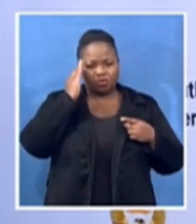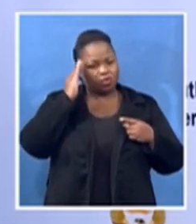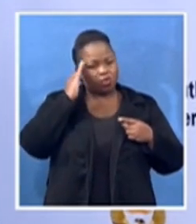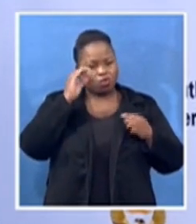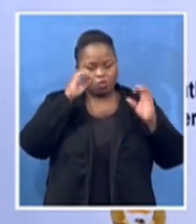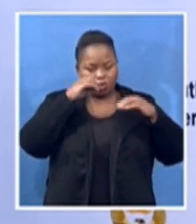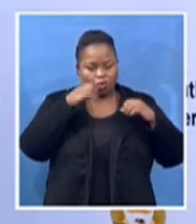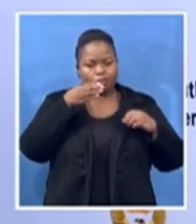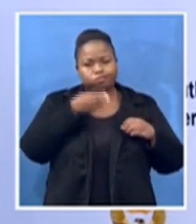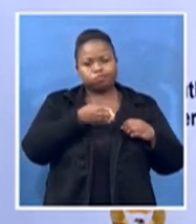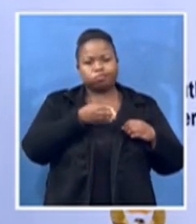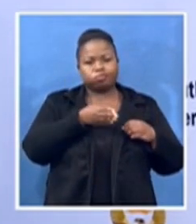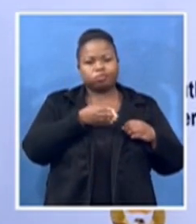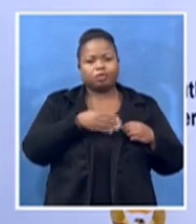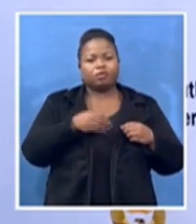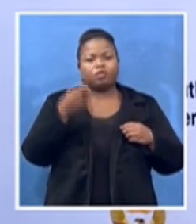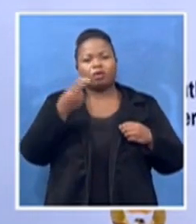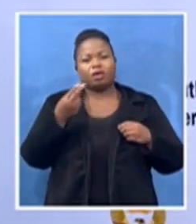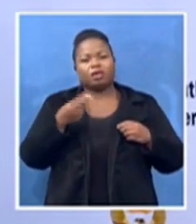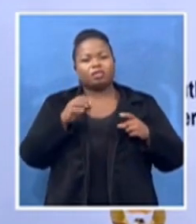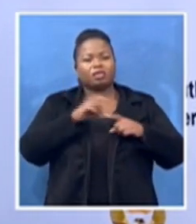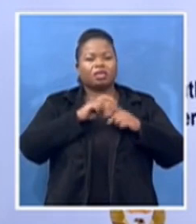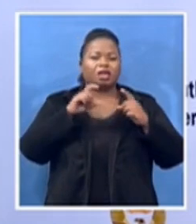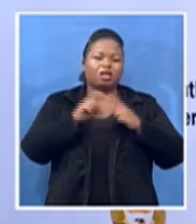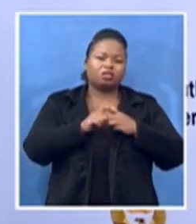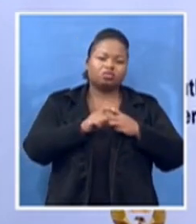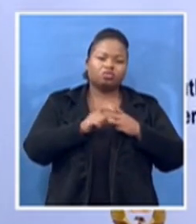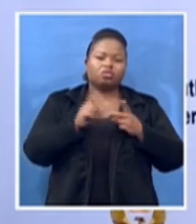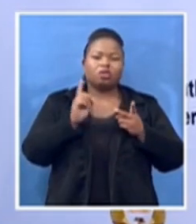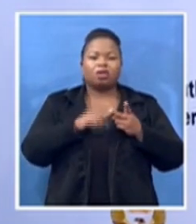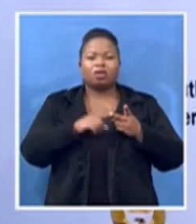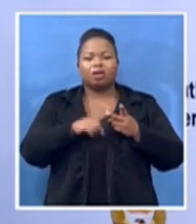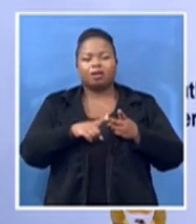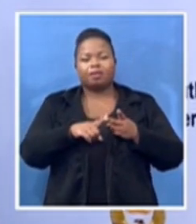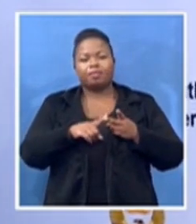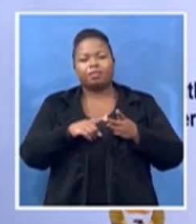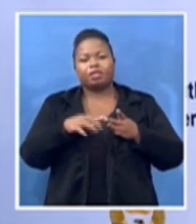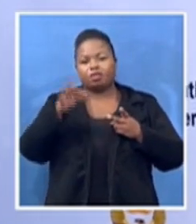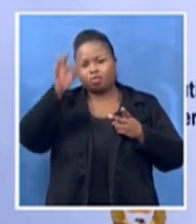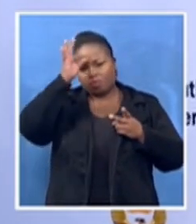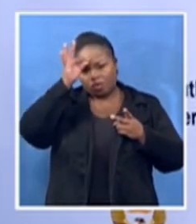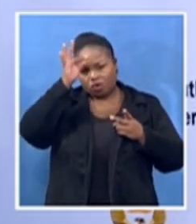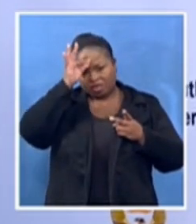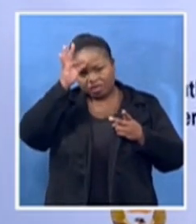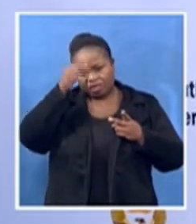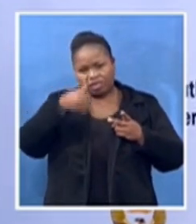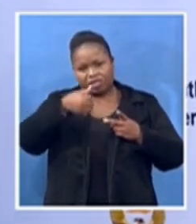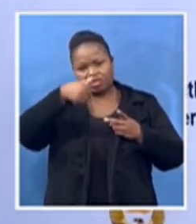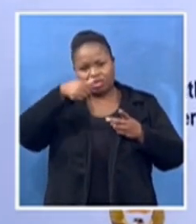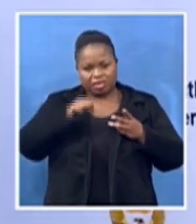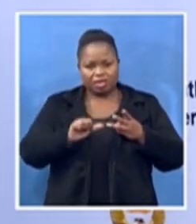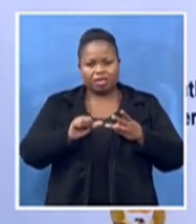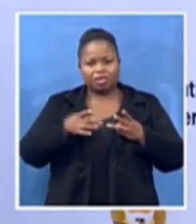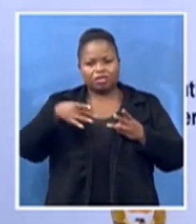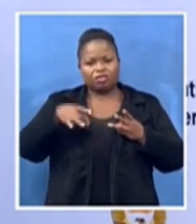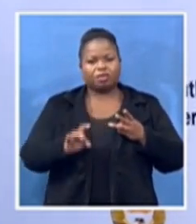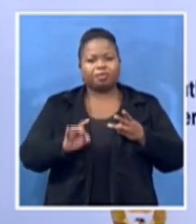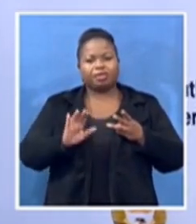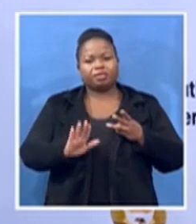was minister of police what the chairperson of the portfolio committee